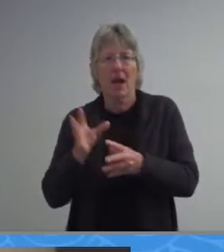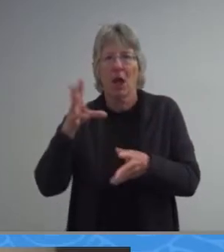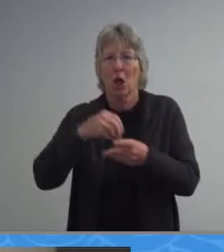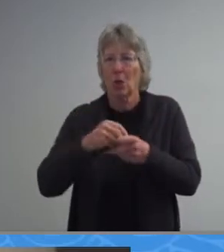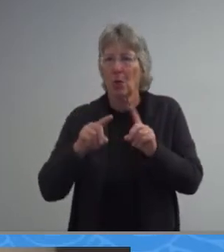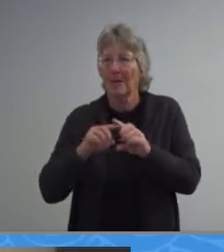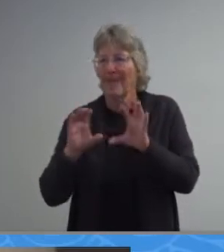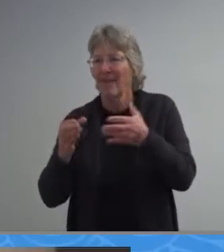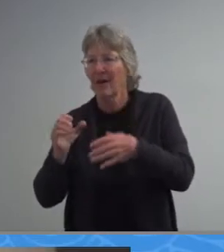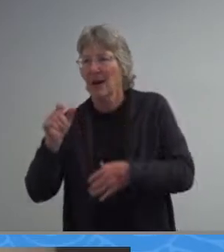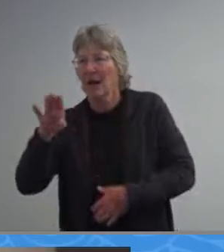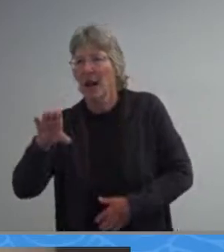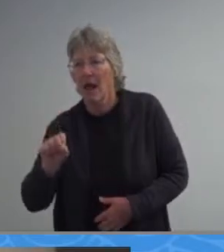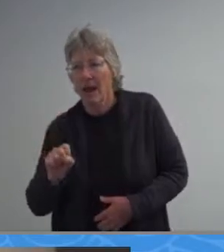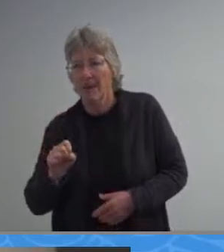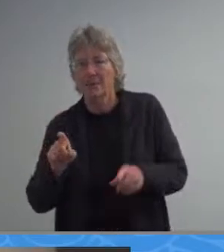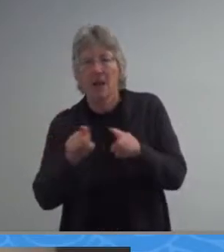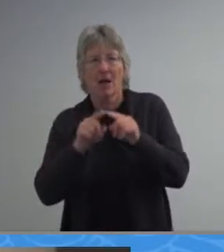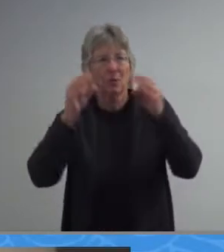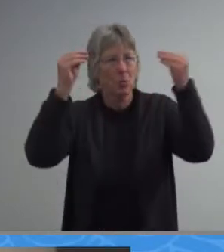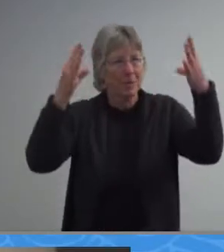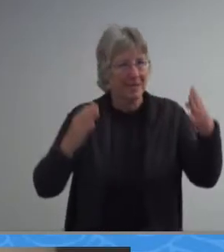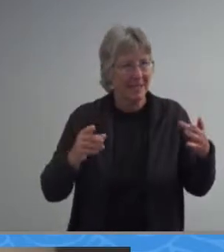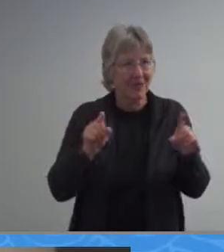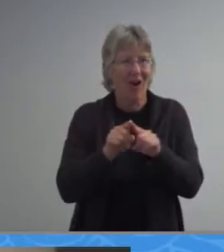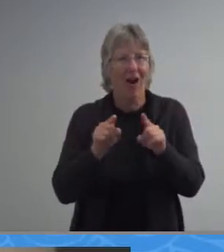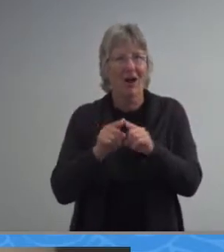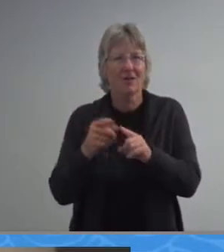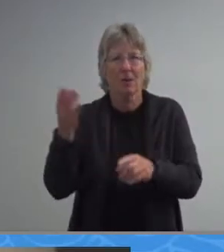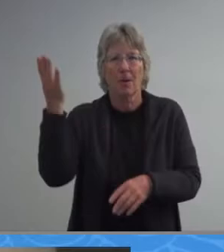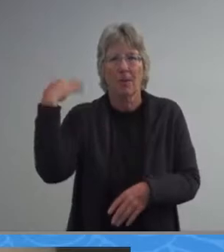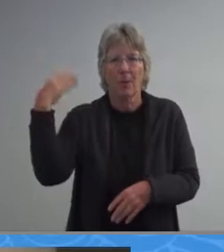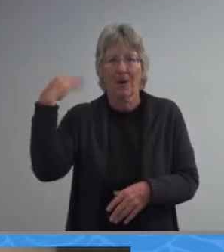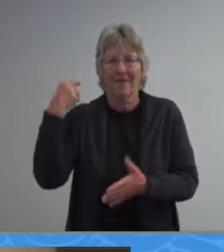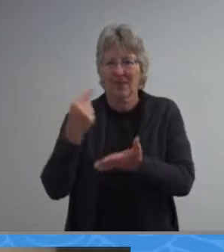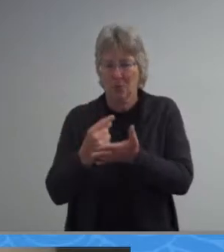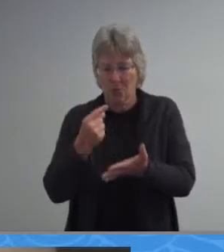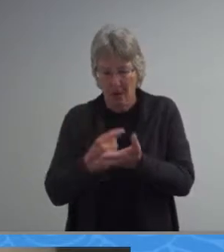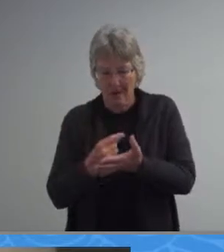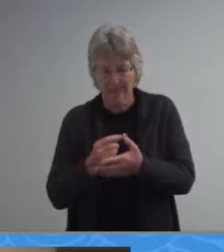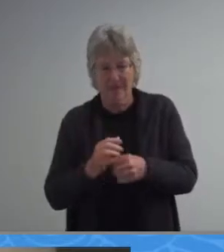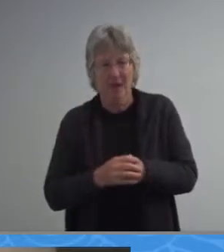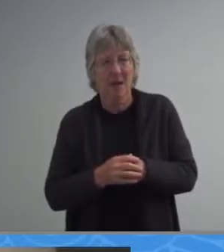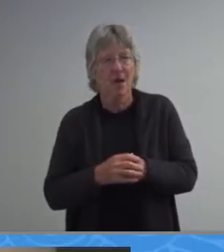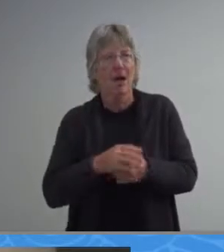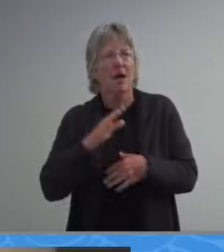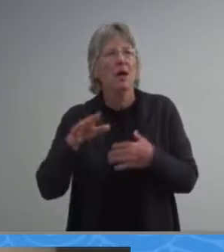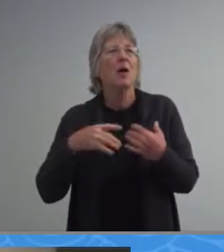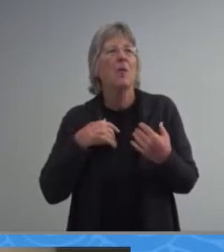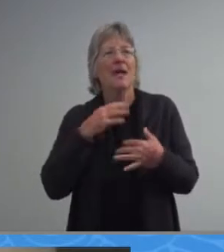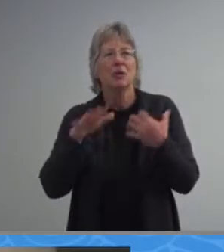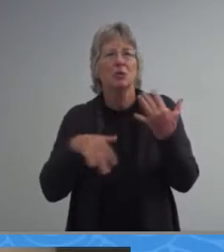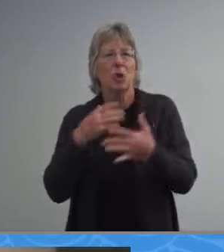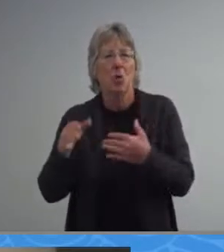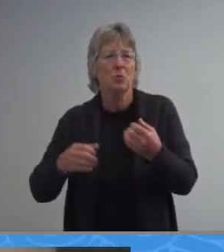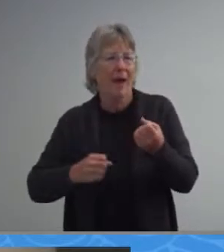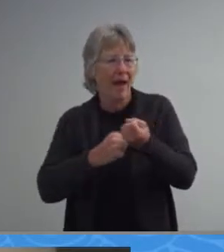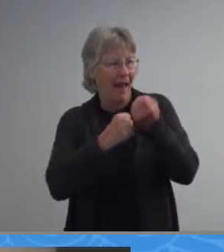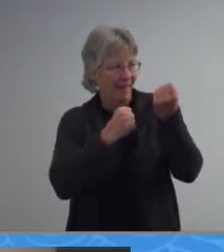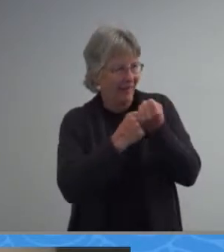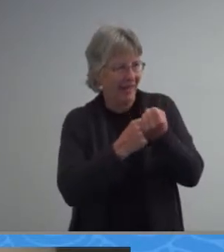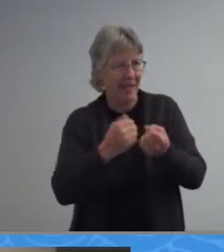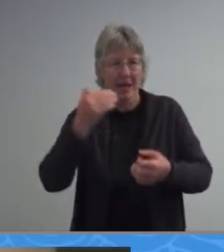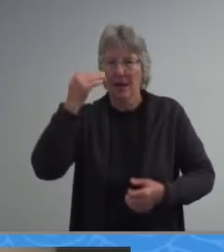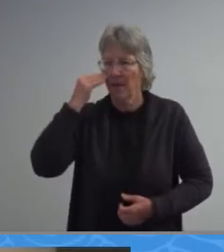especially our alumni and in a year filled with social advocacy and awareness our student leaders have taken to social media to